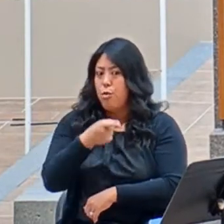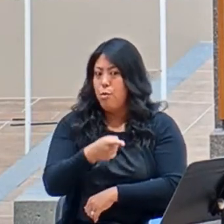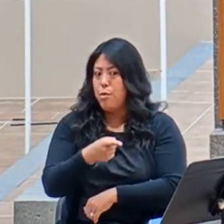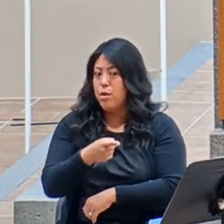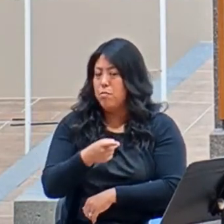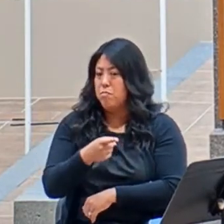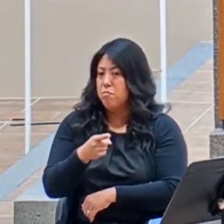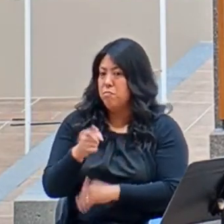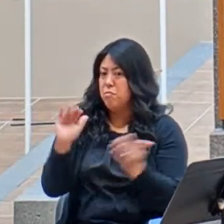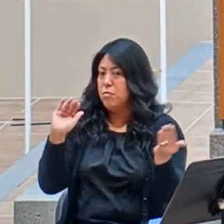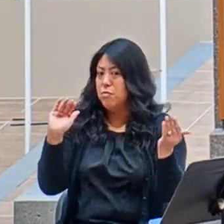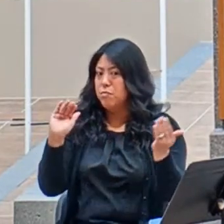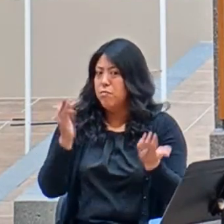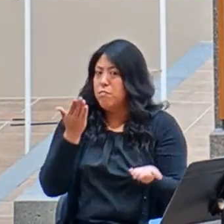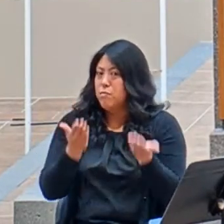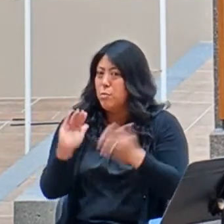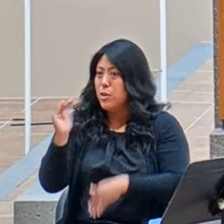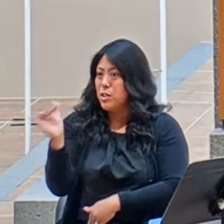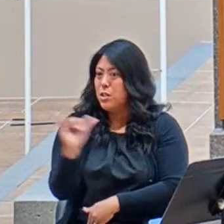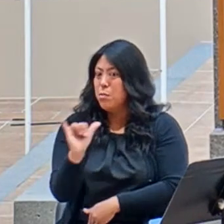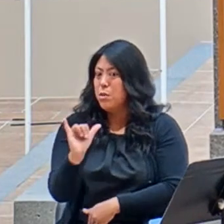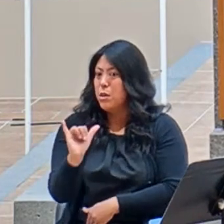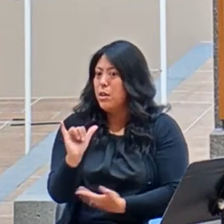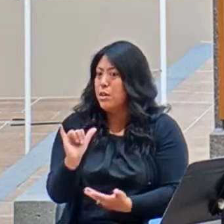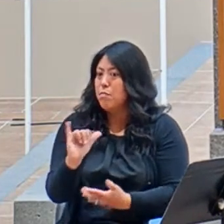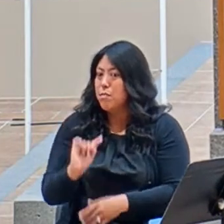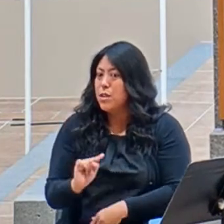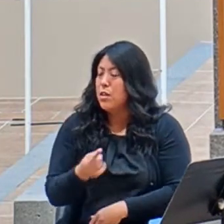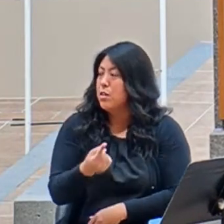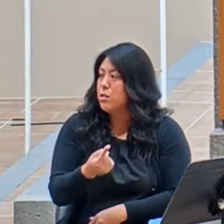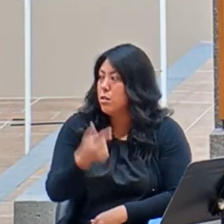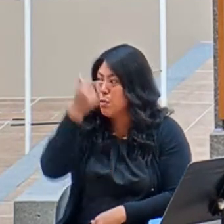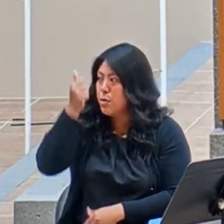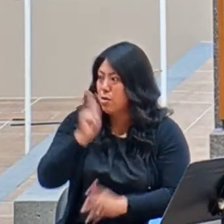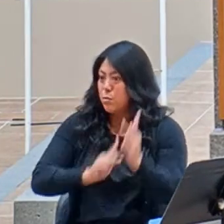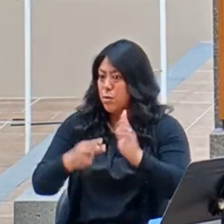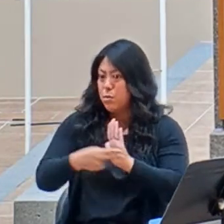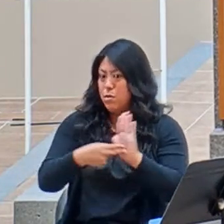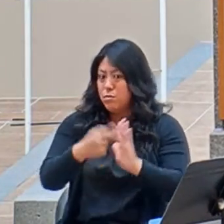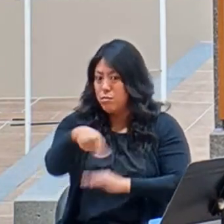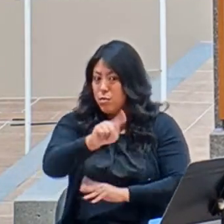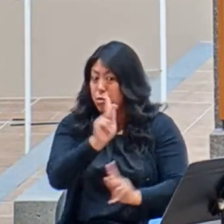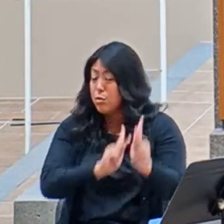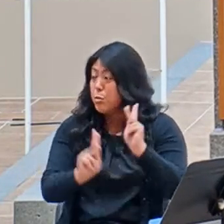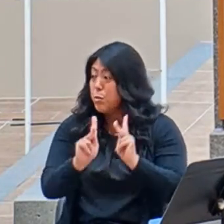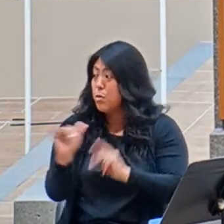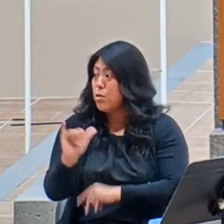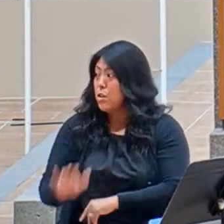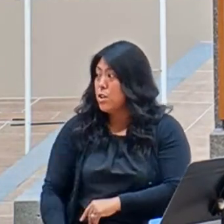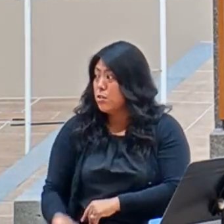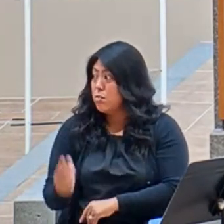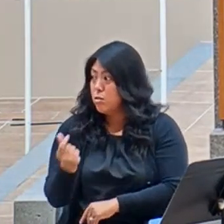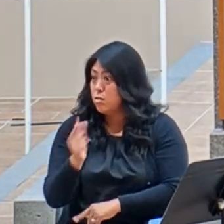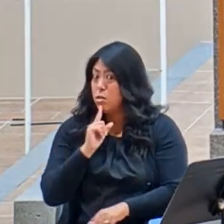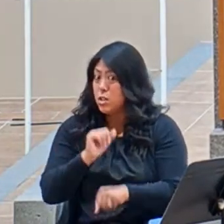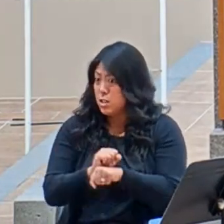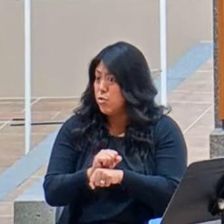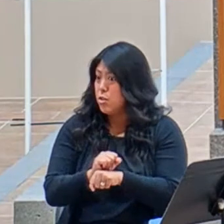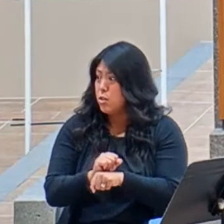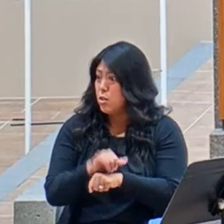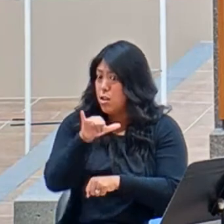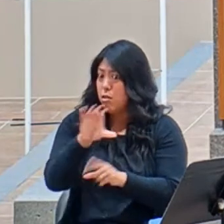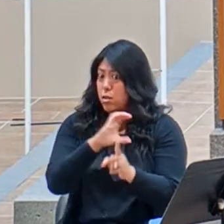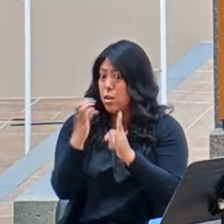people, because they were referred to as dogs by the people that Jesus lived with, that culture.